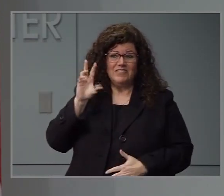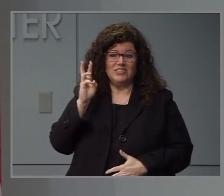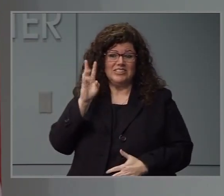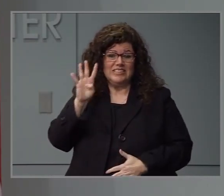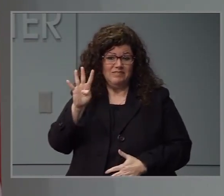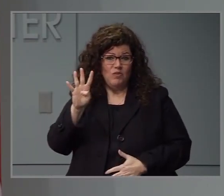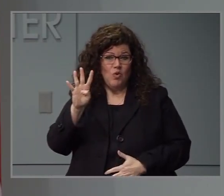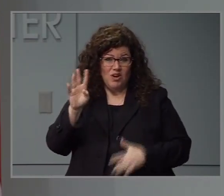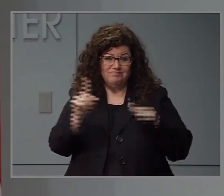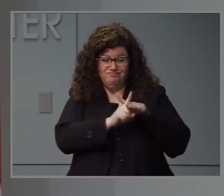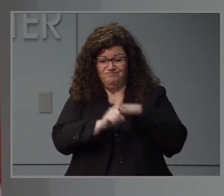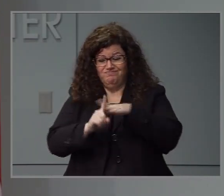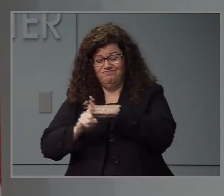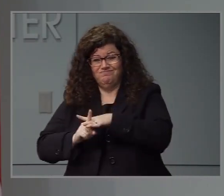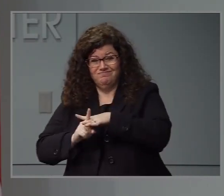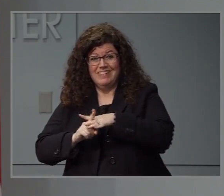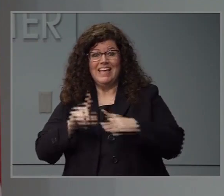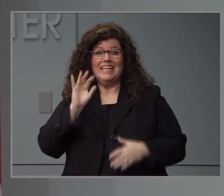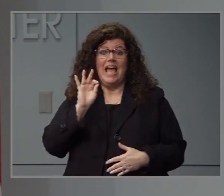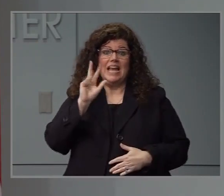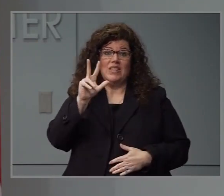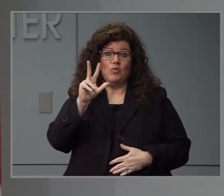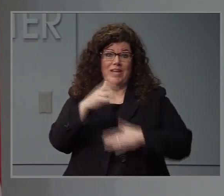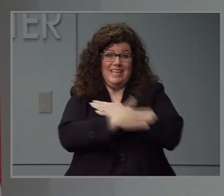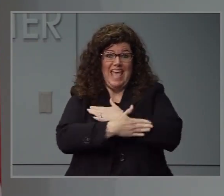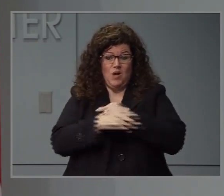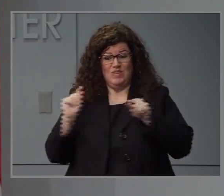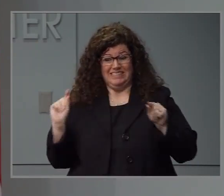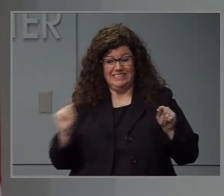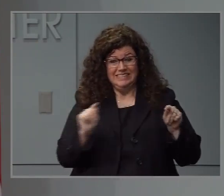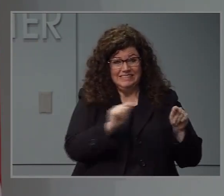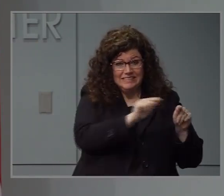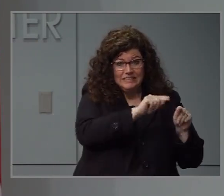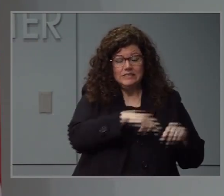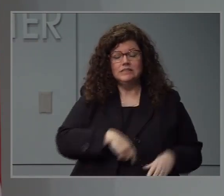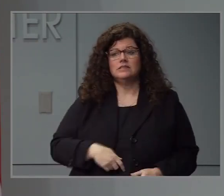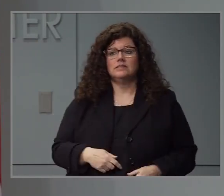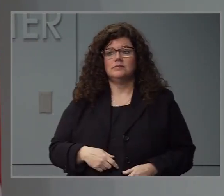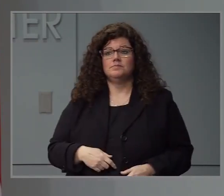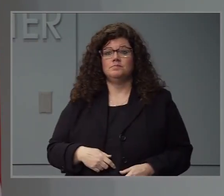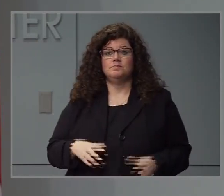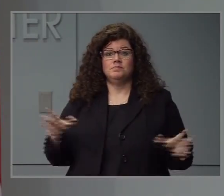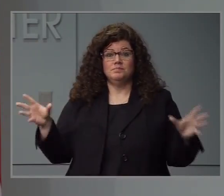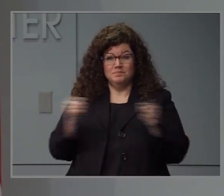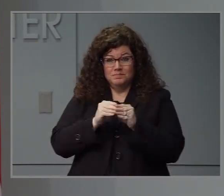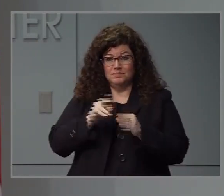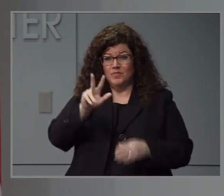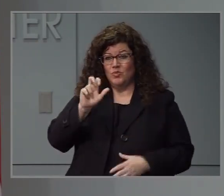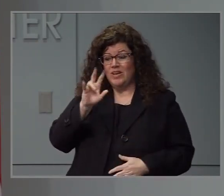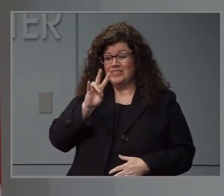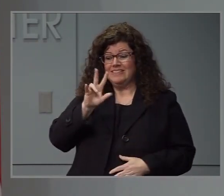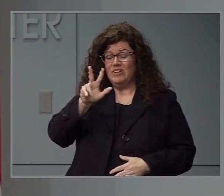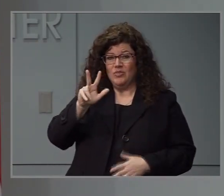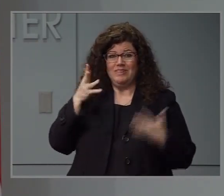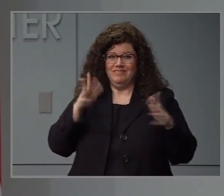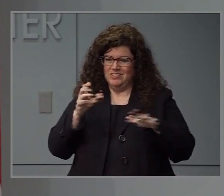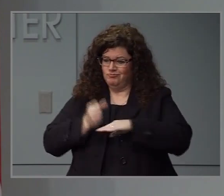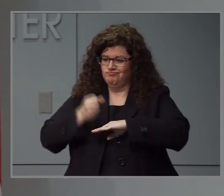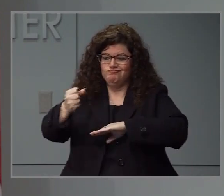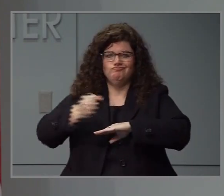in 93 counties. We have 373 people who are currently hospitalized,